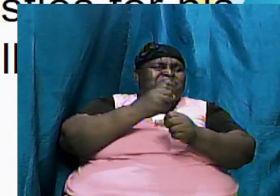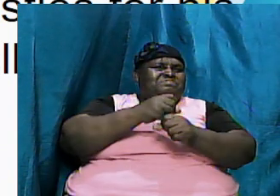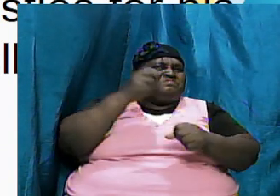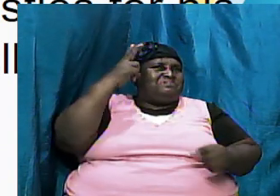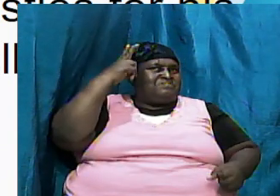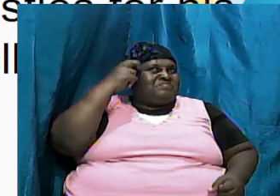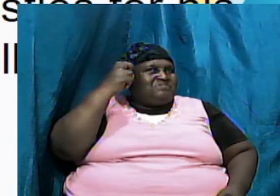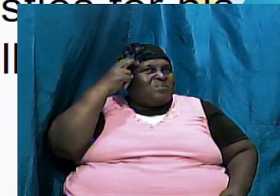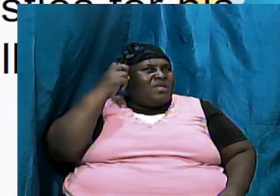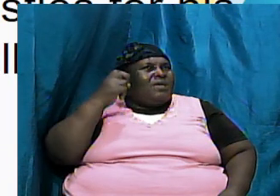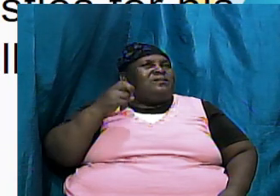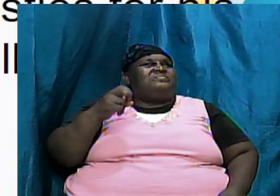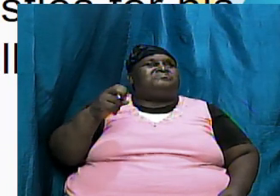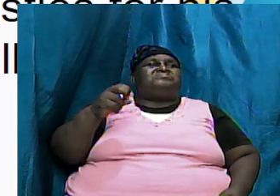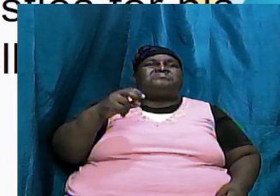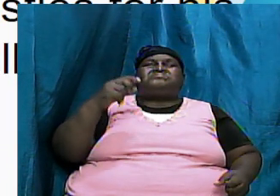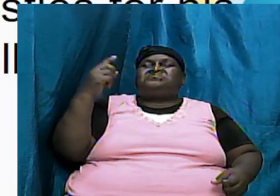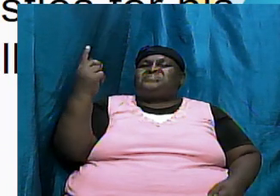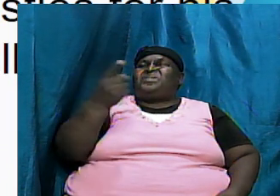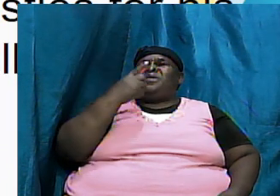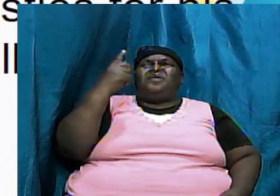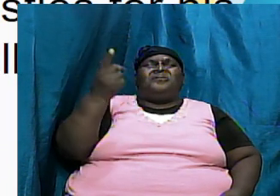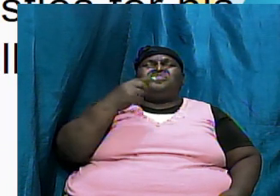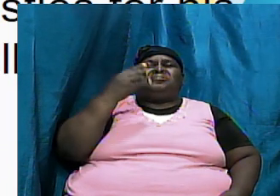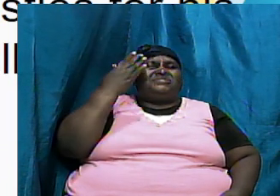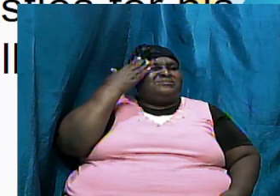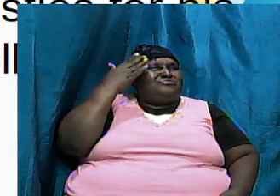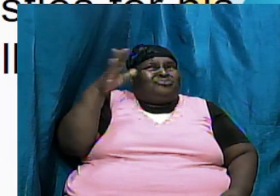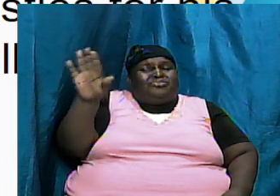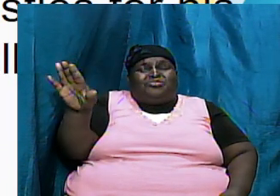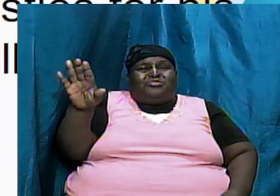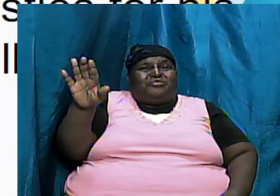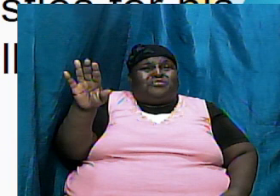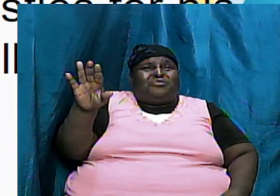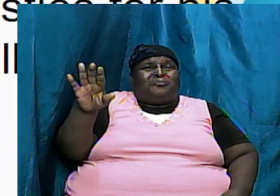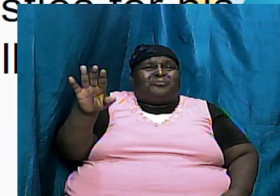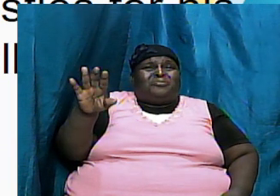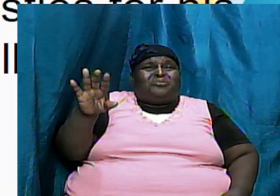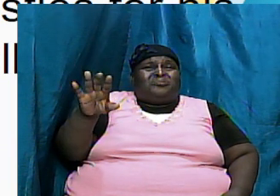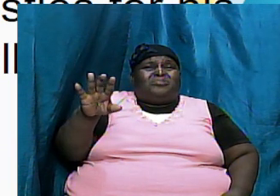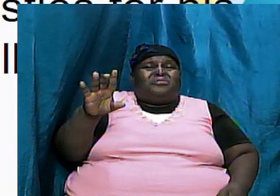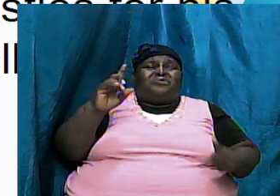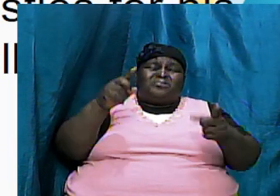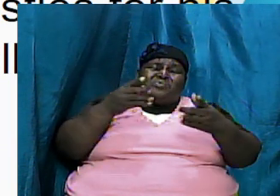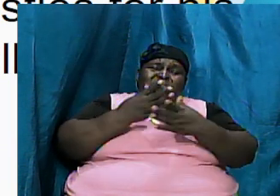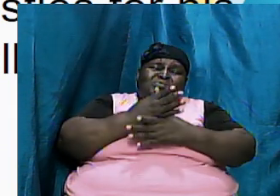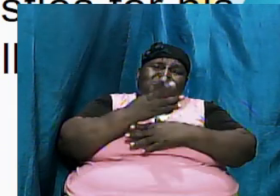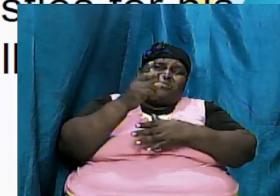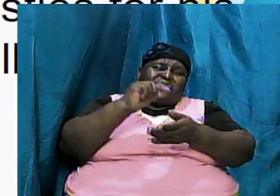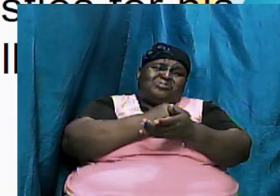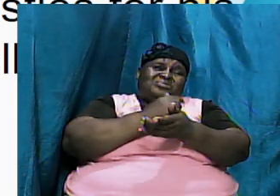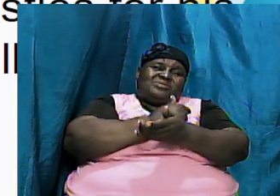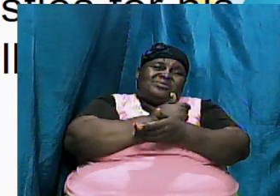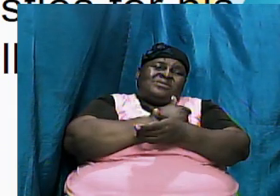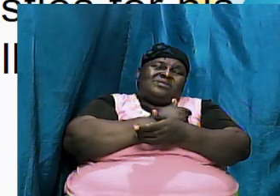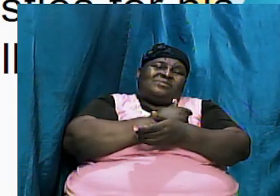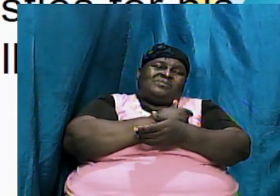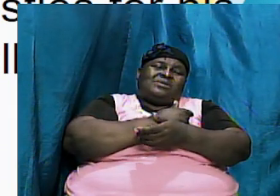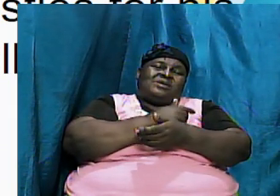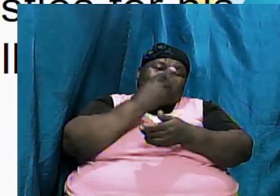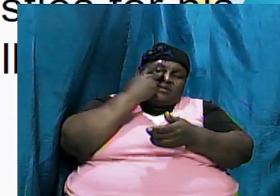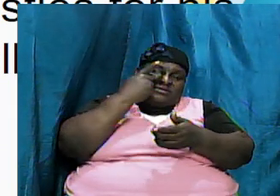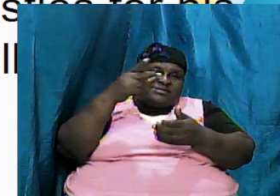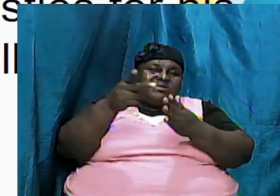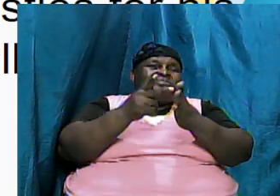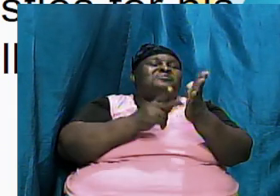just like he always operate but because we don't know and so we are going to go through Genesis so that we can see principles we can see